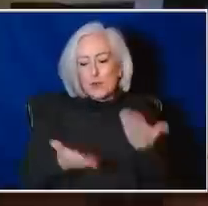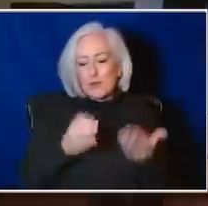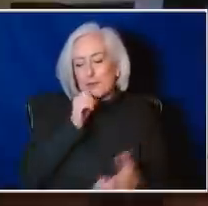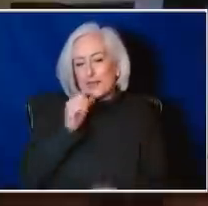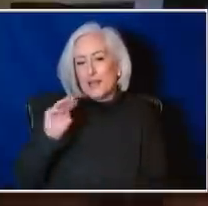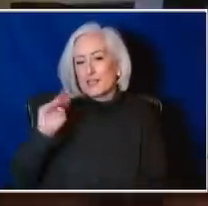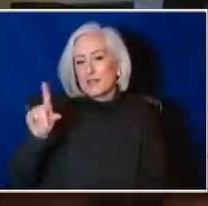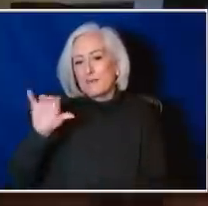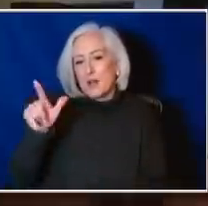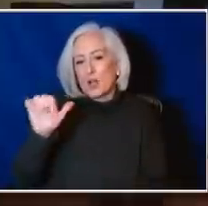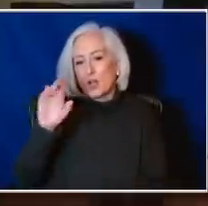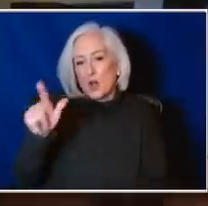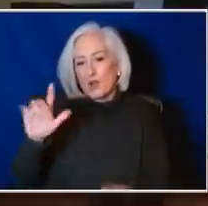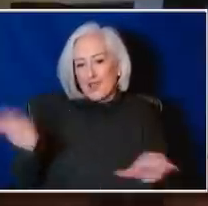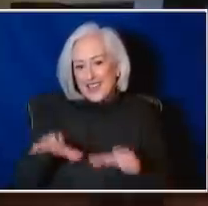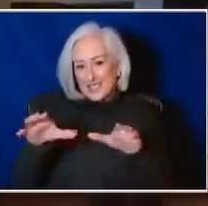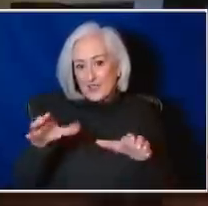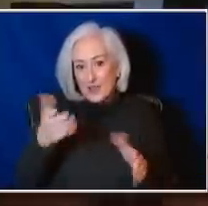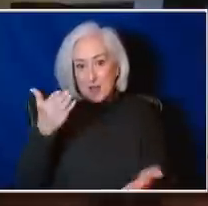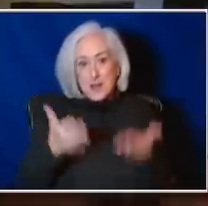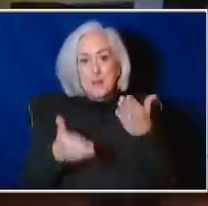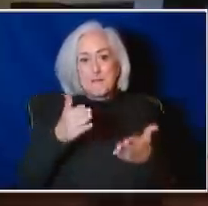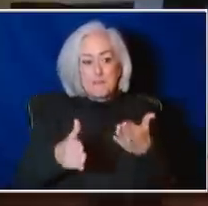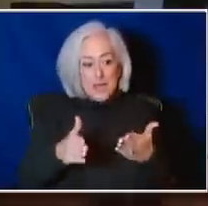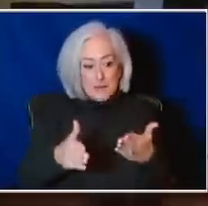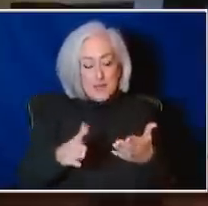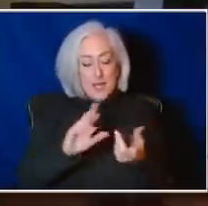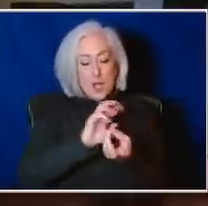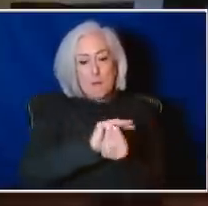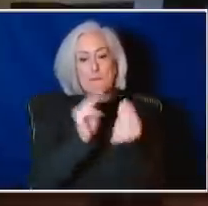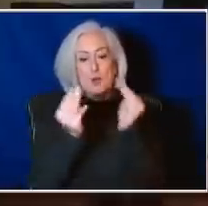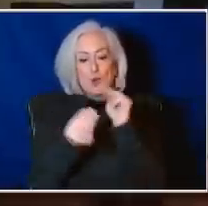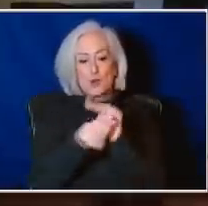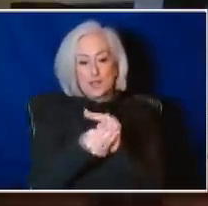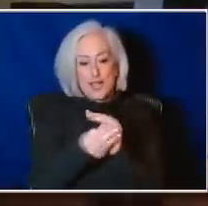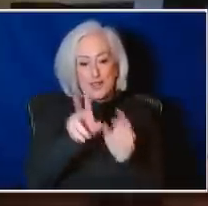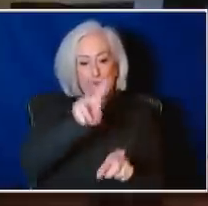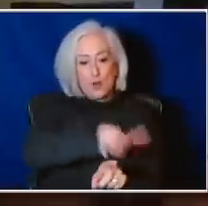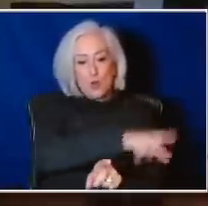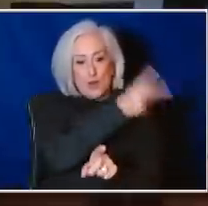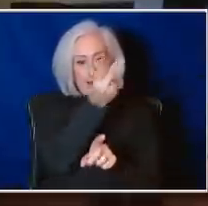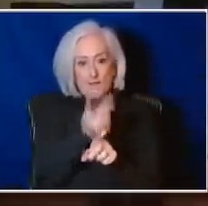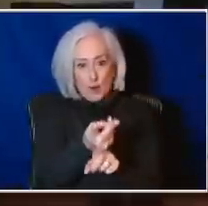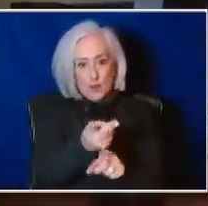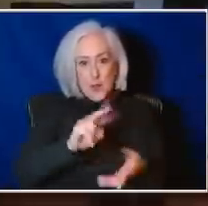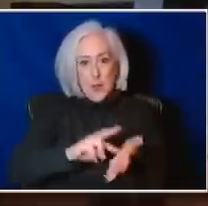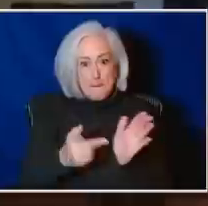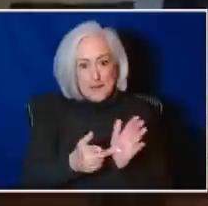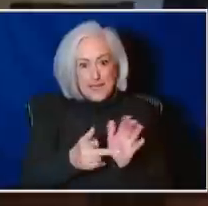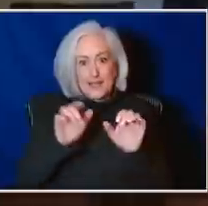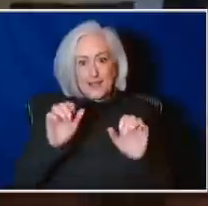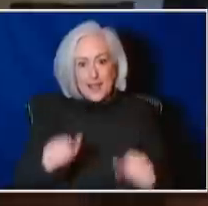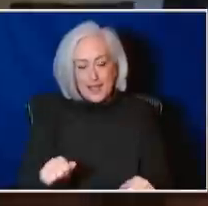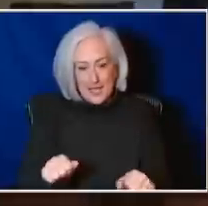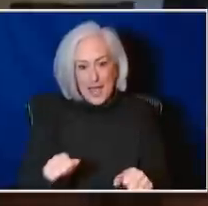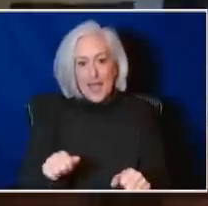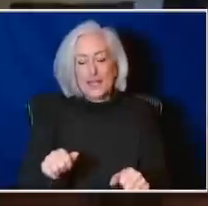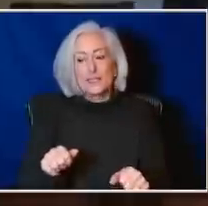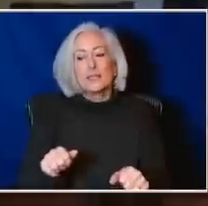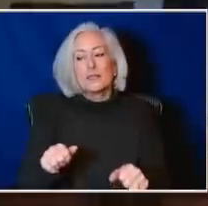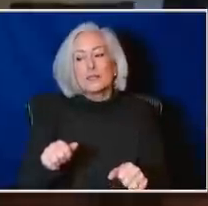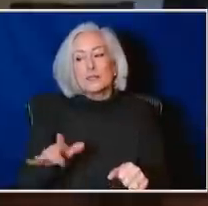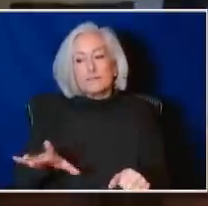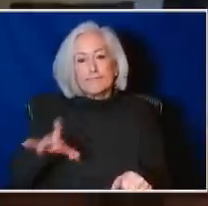could be mutative reversion such that they could become susceptible again to known